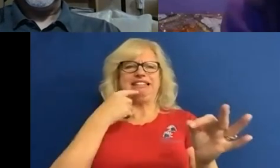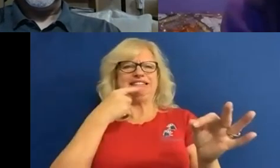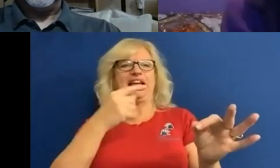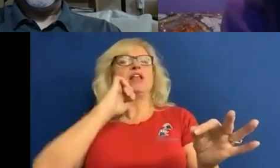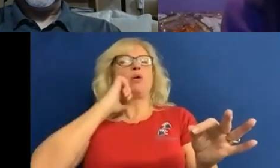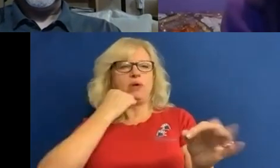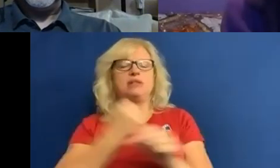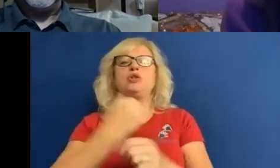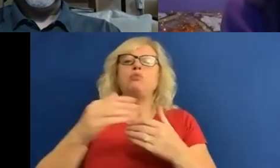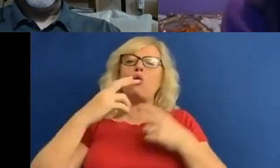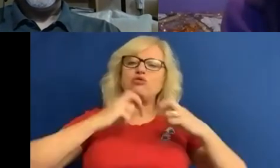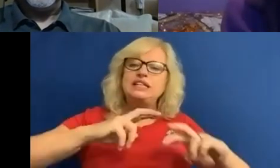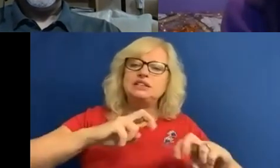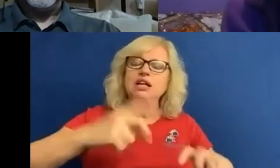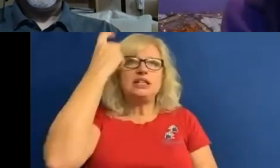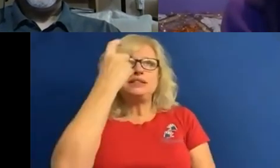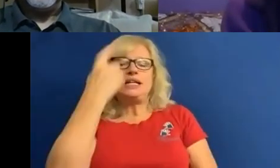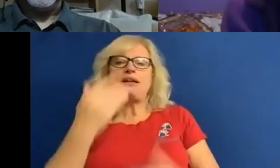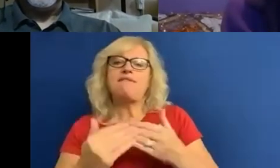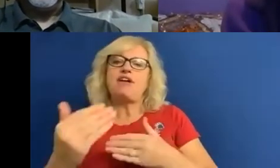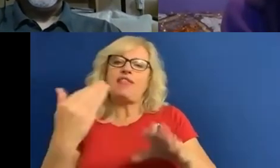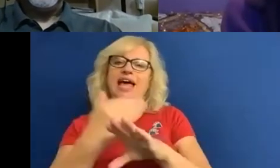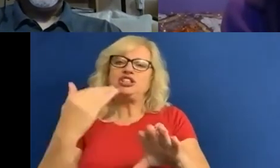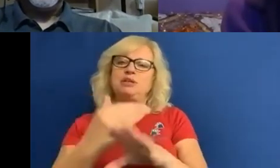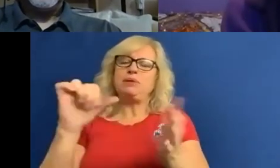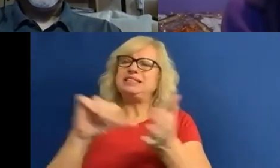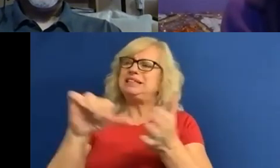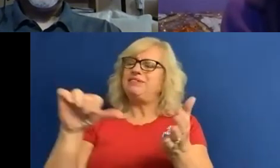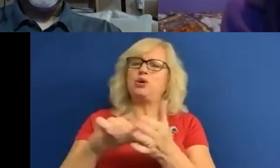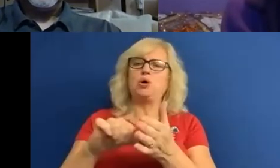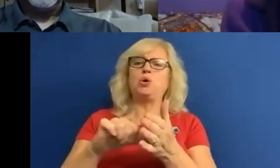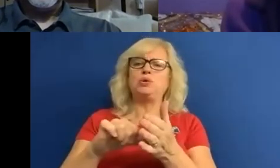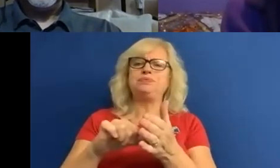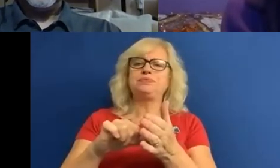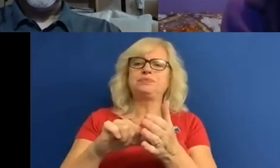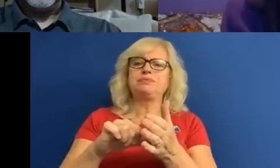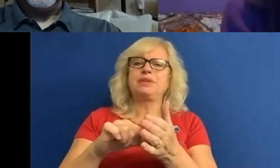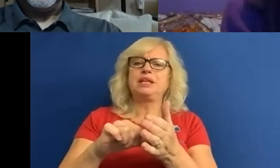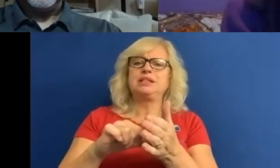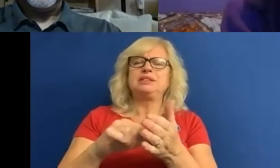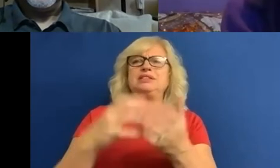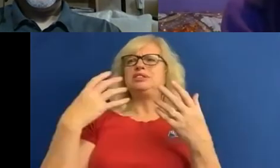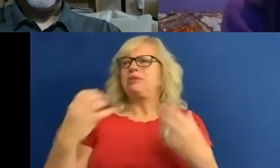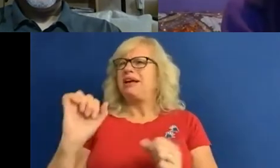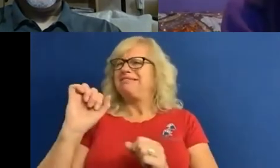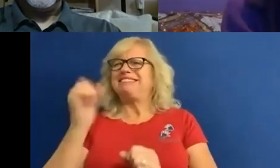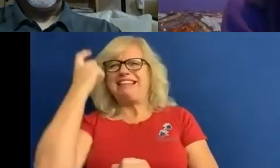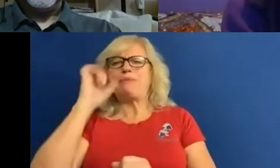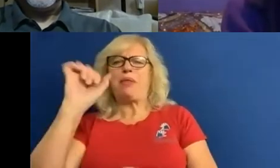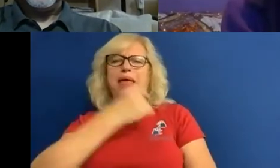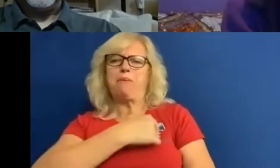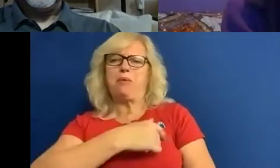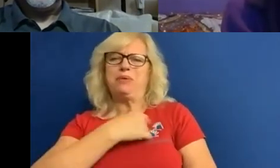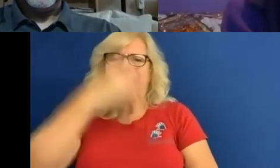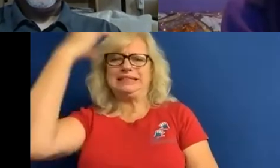consider further action, but it's difficult to hold in high regard the promises of a government that so routinely lets disabled people down,